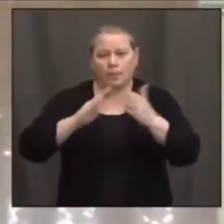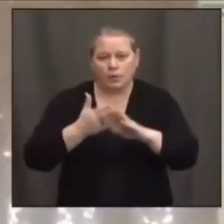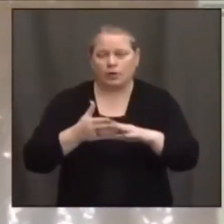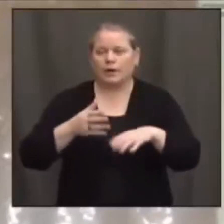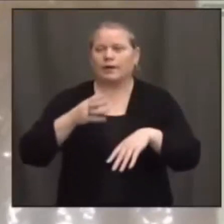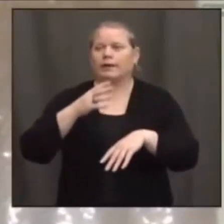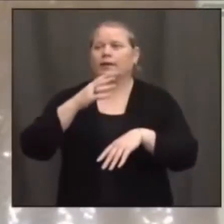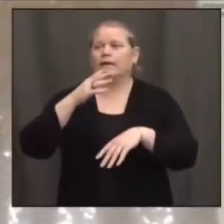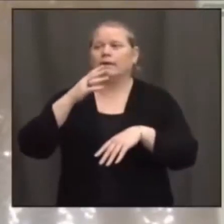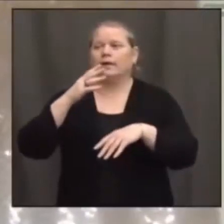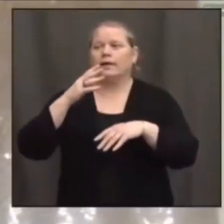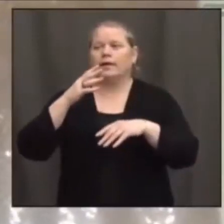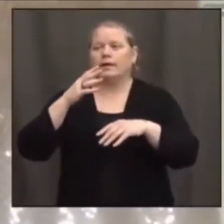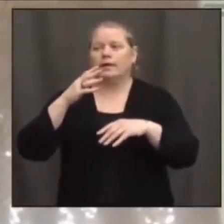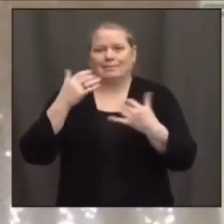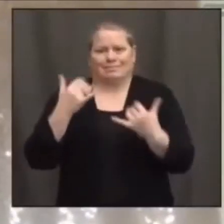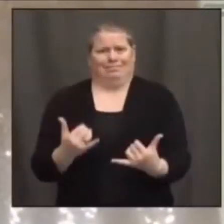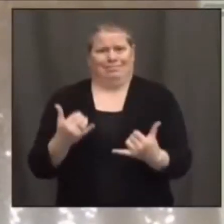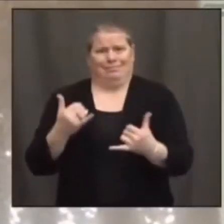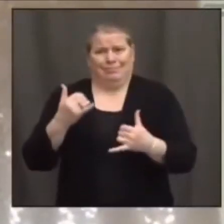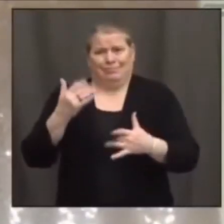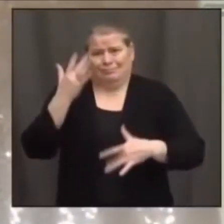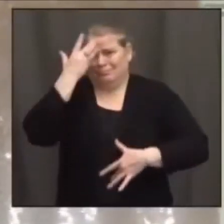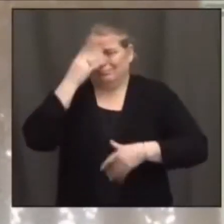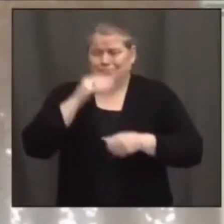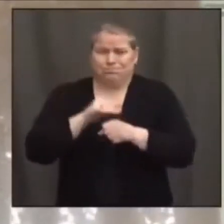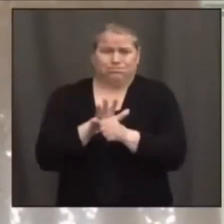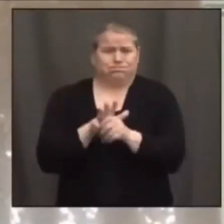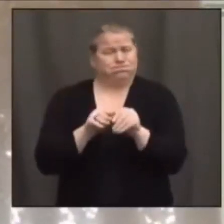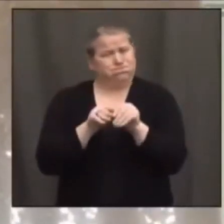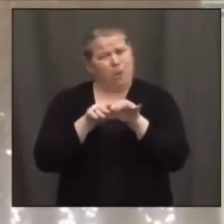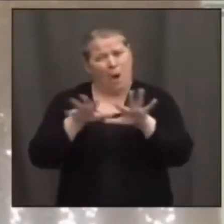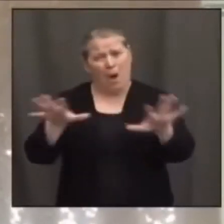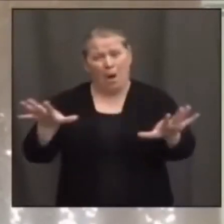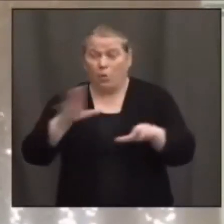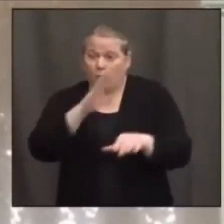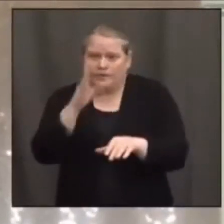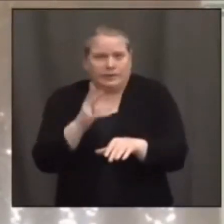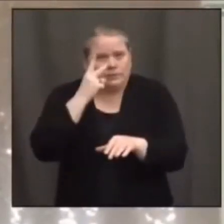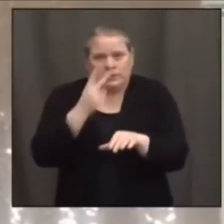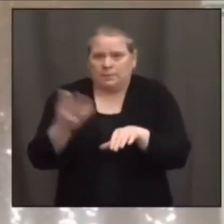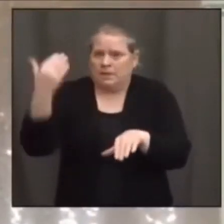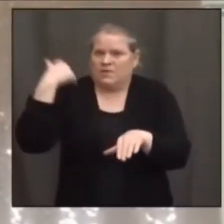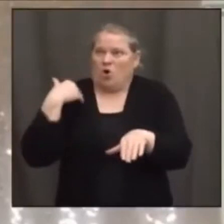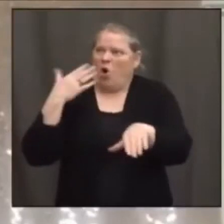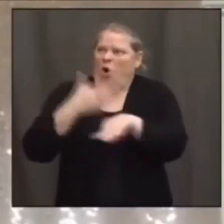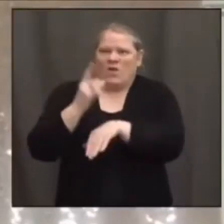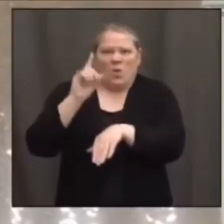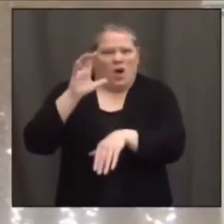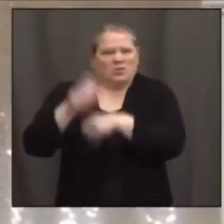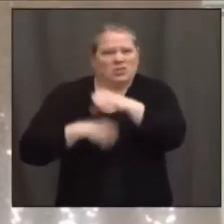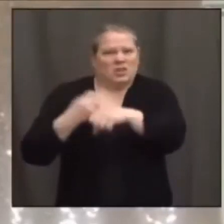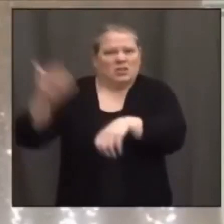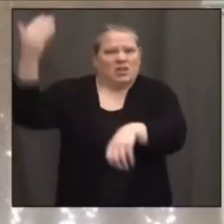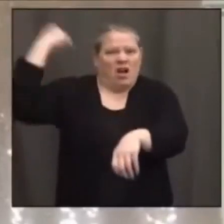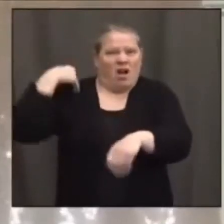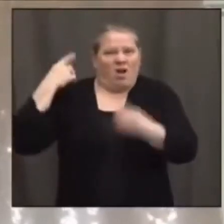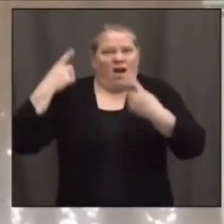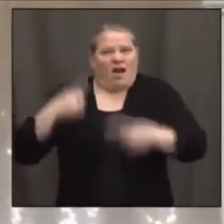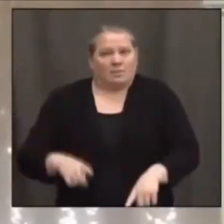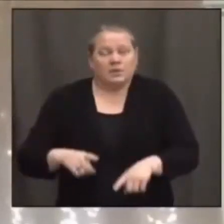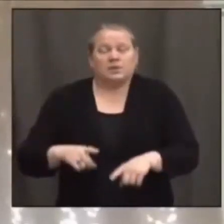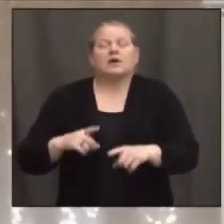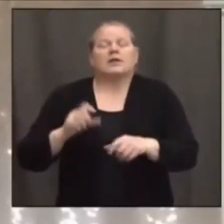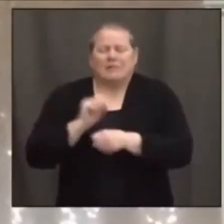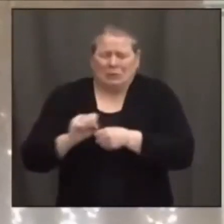has worked very hard to try feverishly to come up with this. And I think that as we see more people